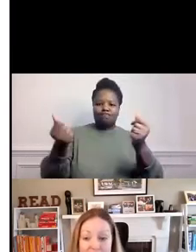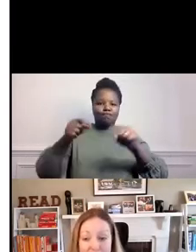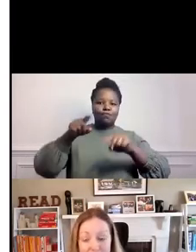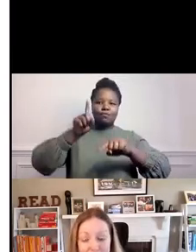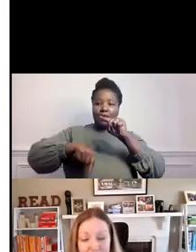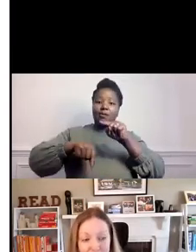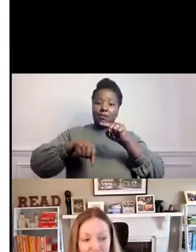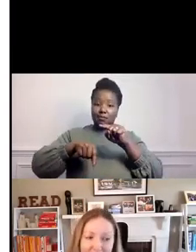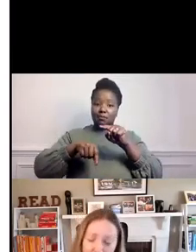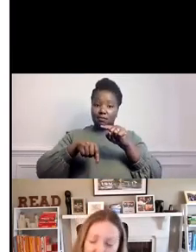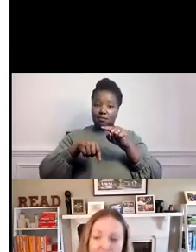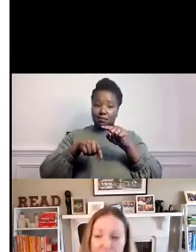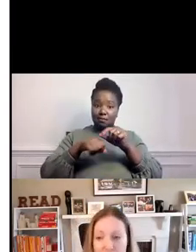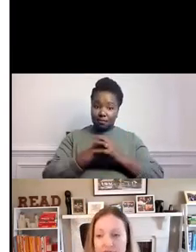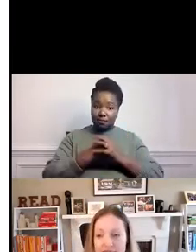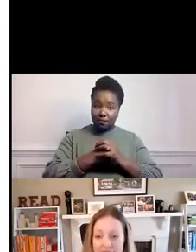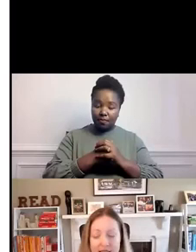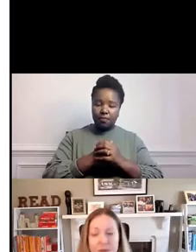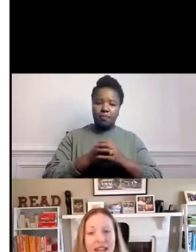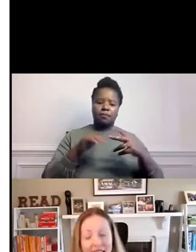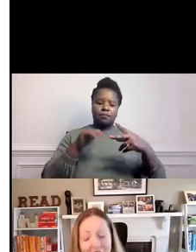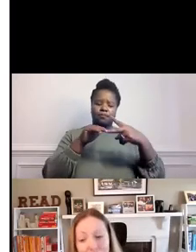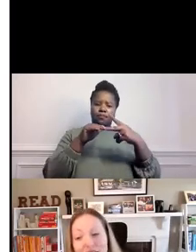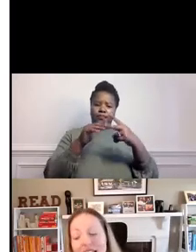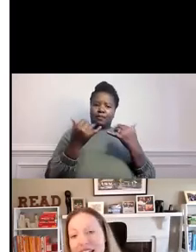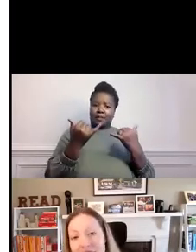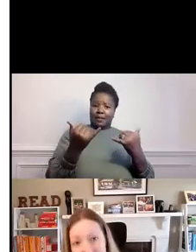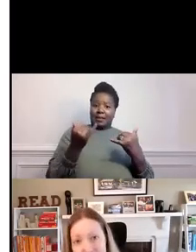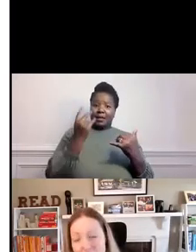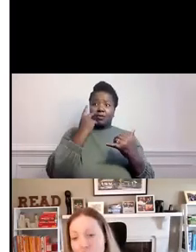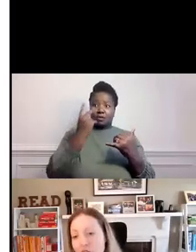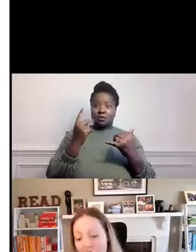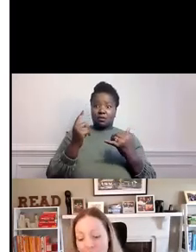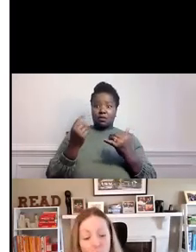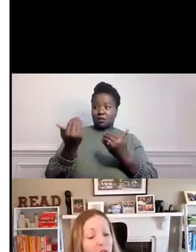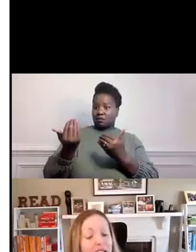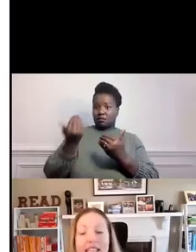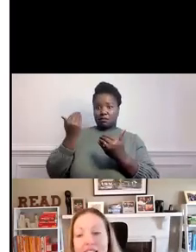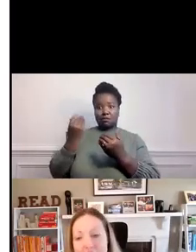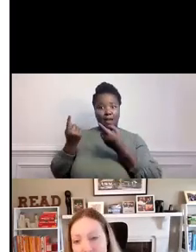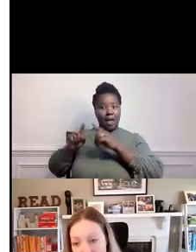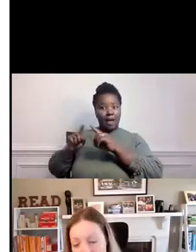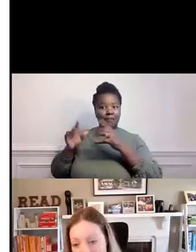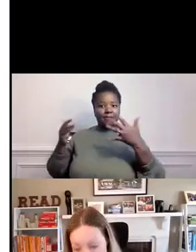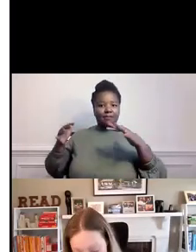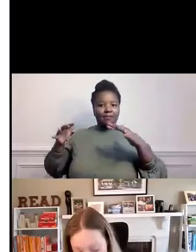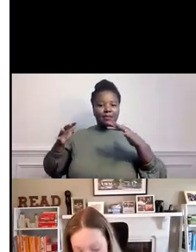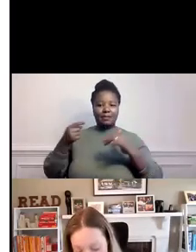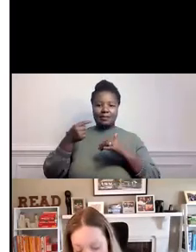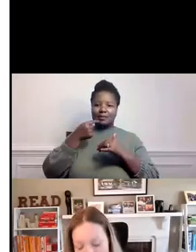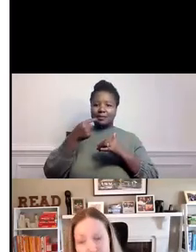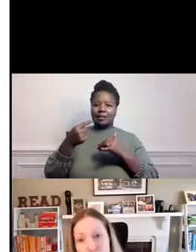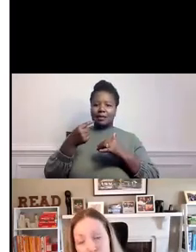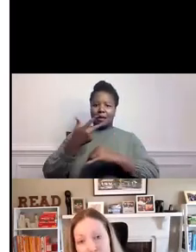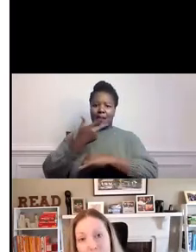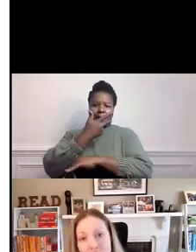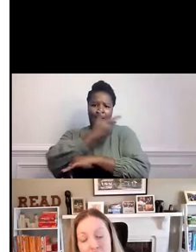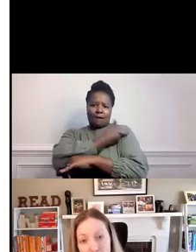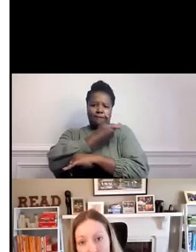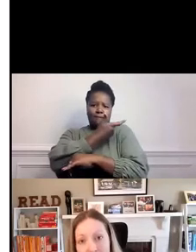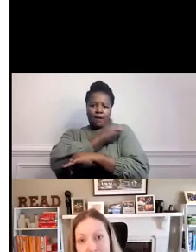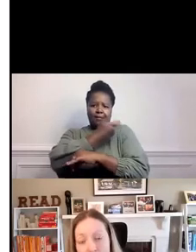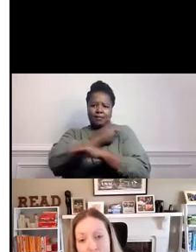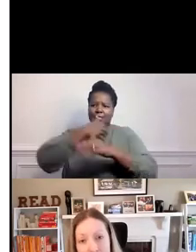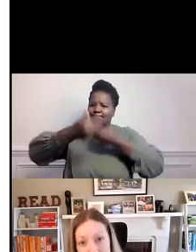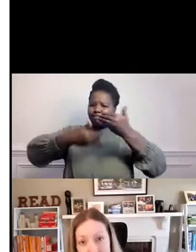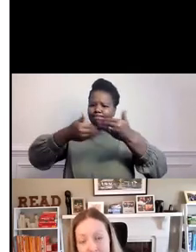the crisis. And we could certainly see this playing out, given how quickly the vaccine has been rolled out